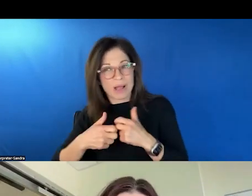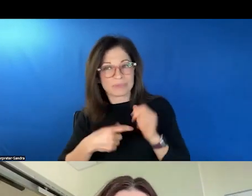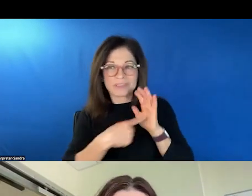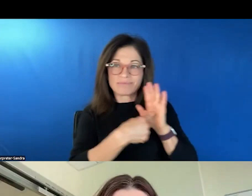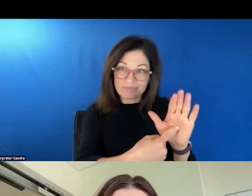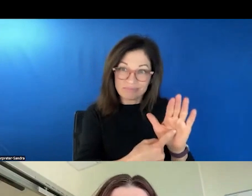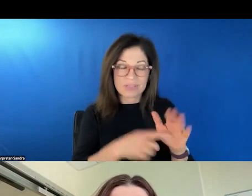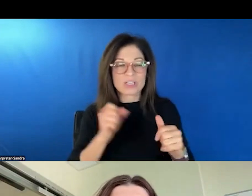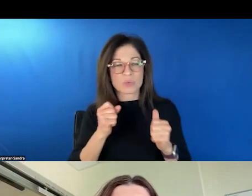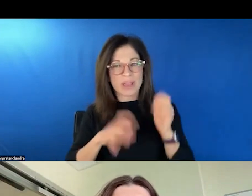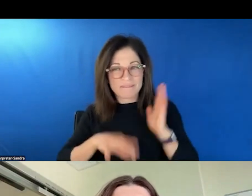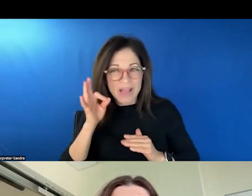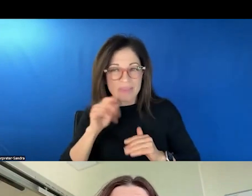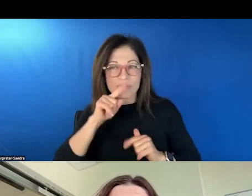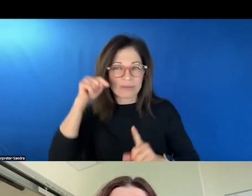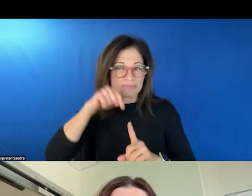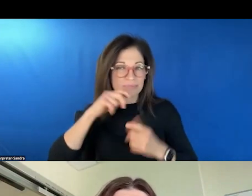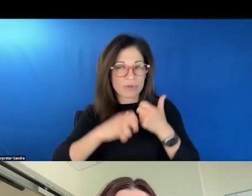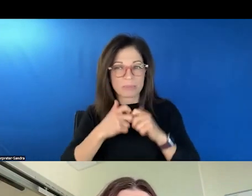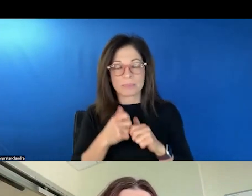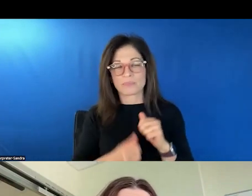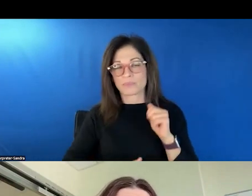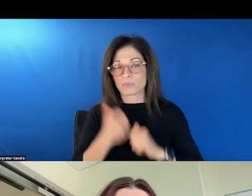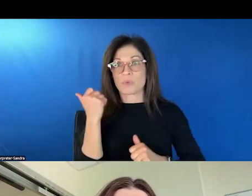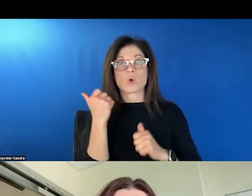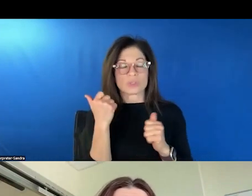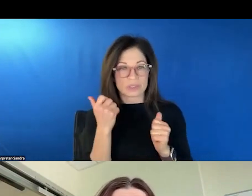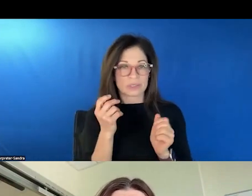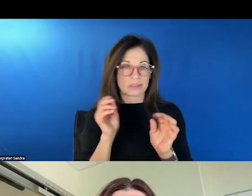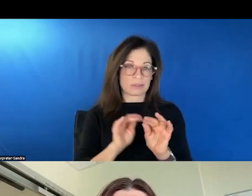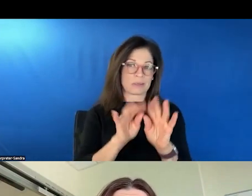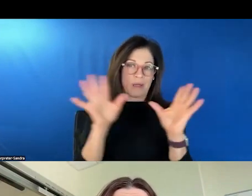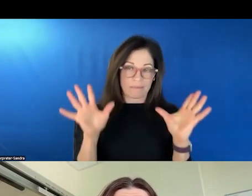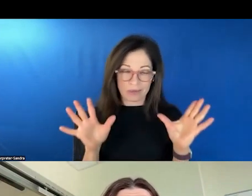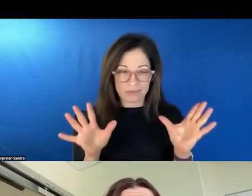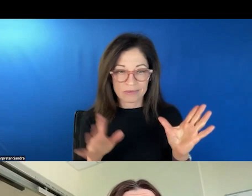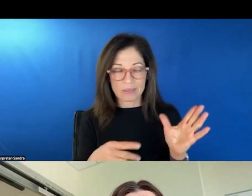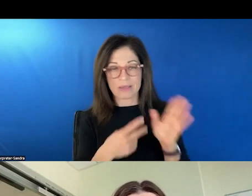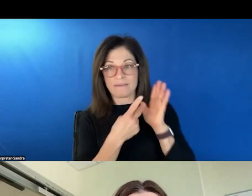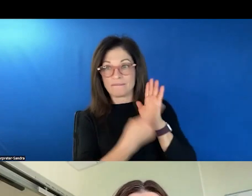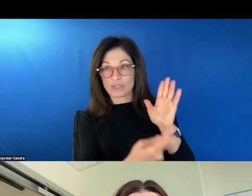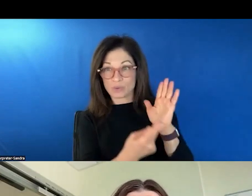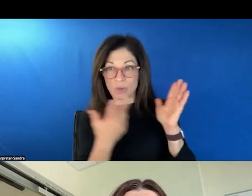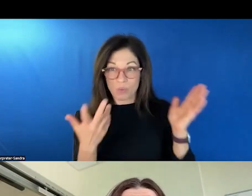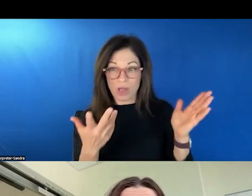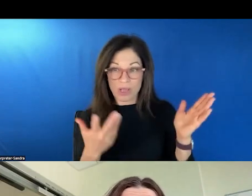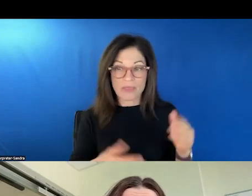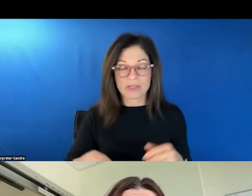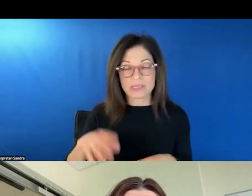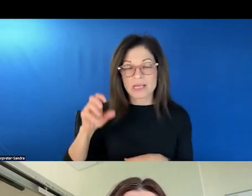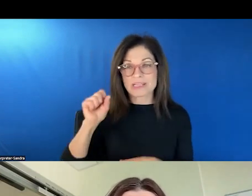can get to the root of things. One of the most telling visualizations of our system, in my opinion, is the sequential intercept model.